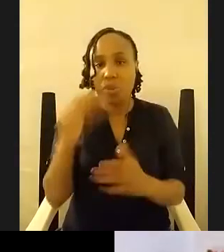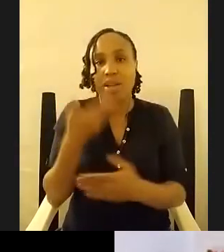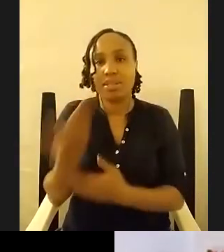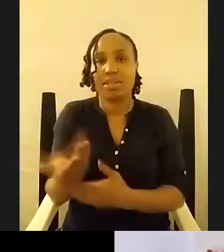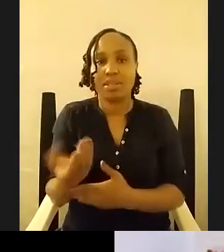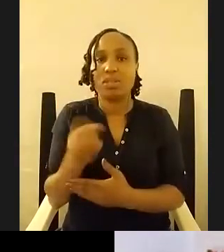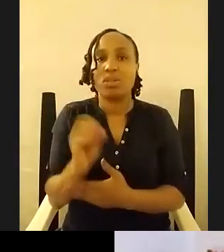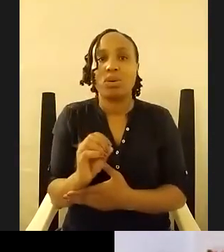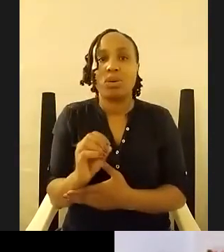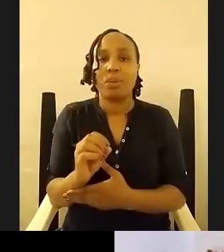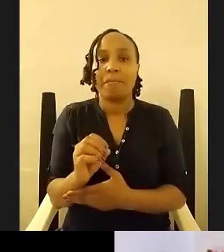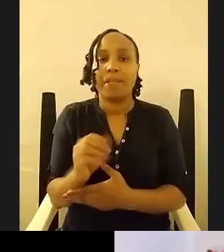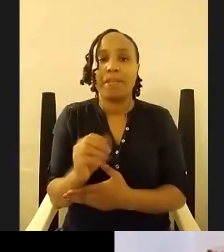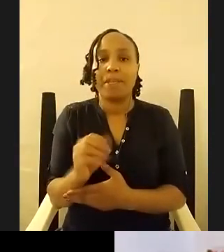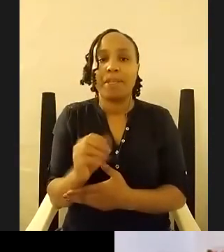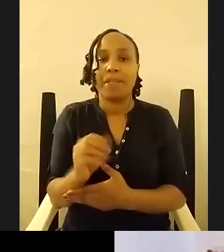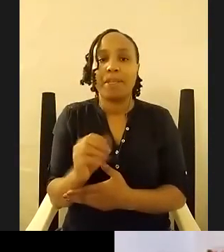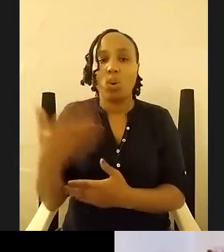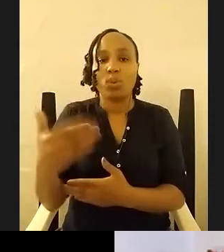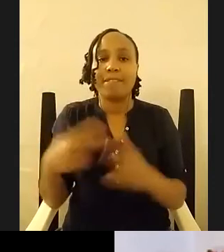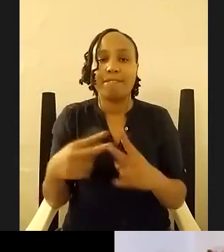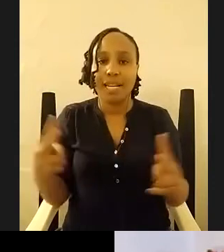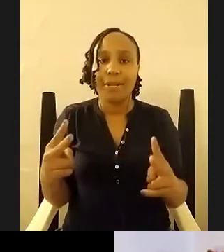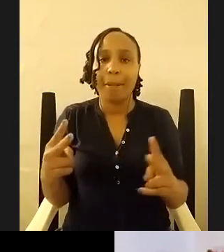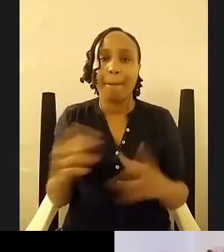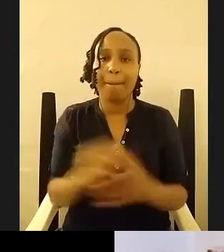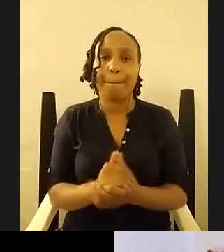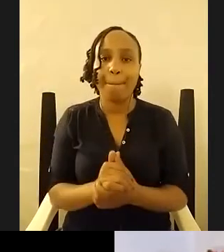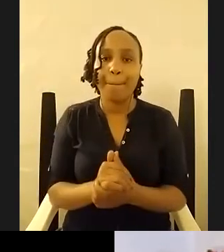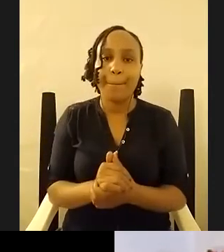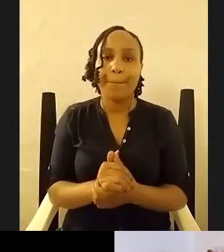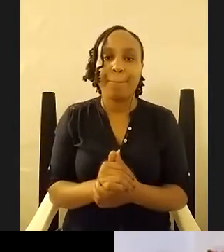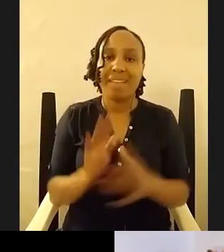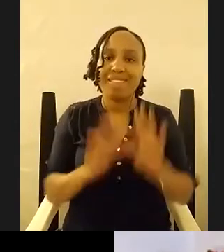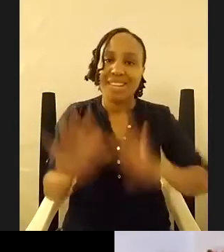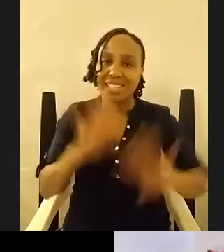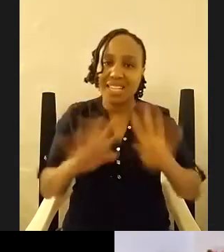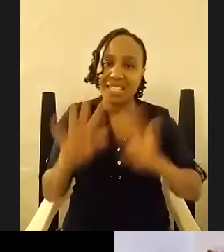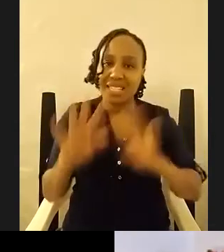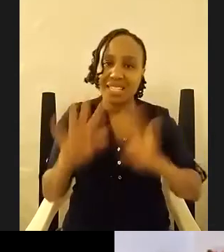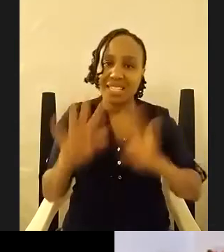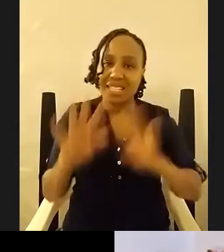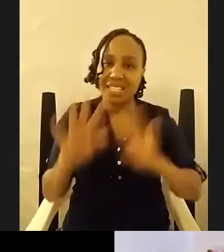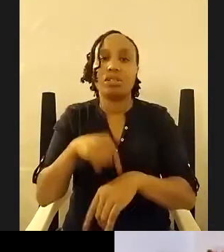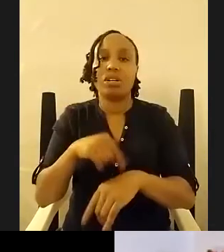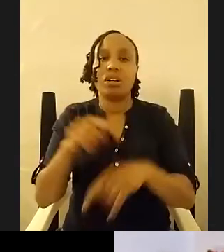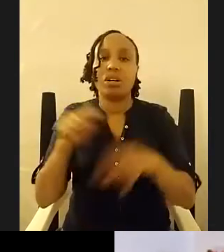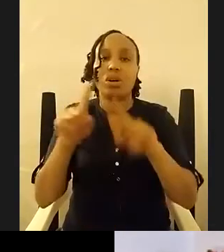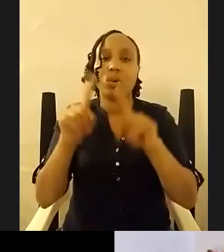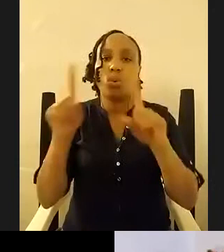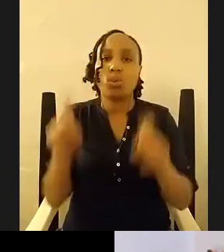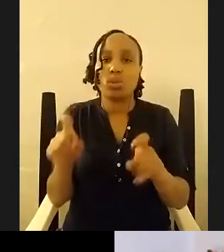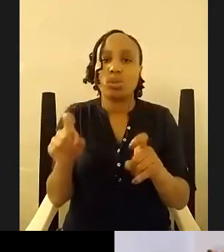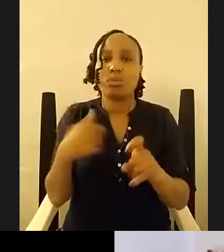very um very frustrating when the questions that i choose i chose not to because i trusted the reader